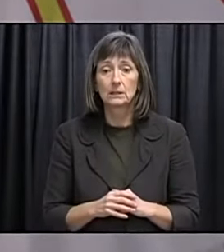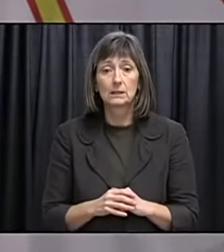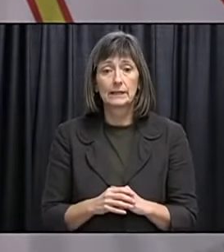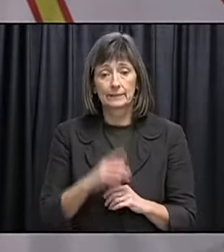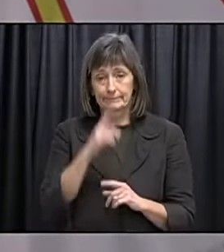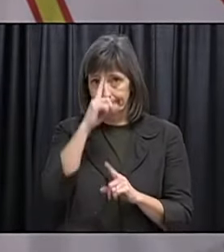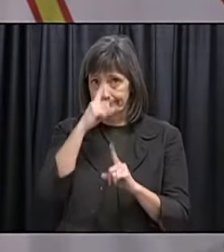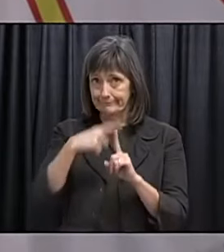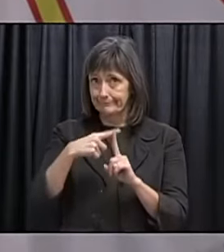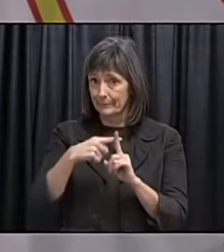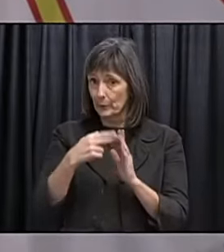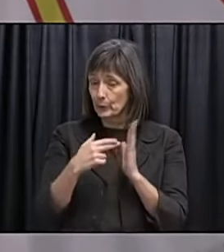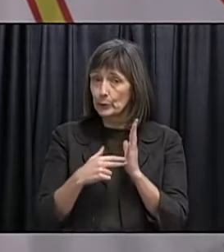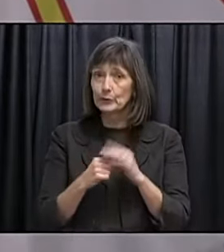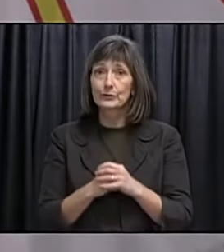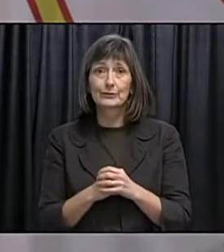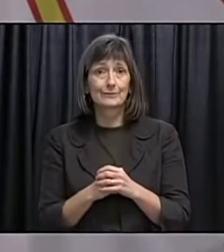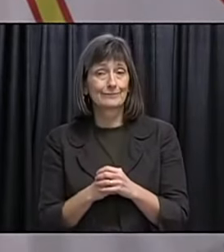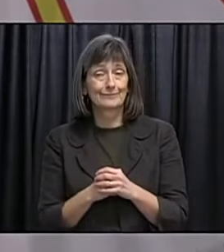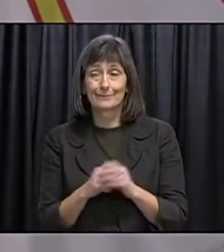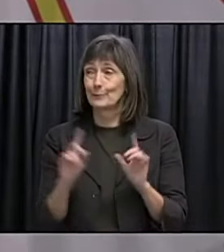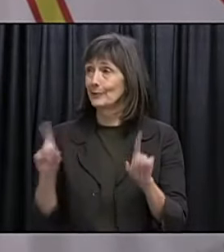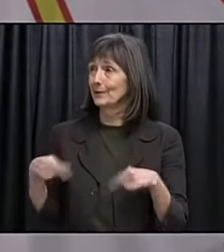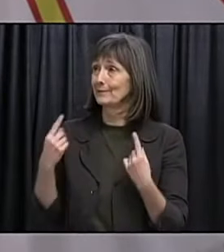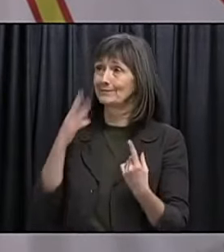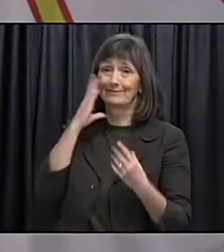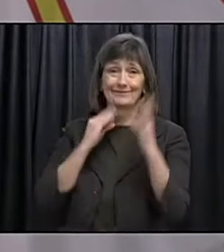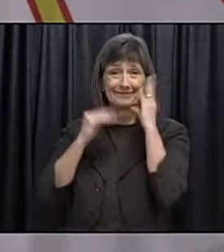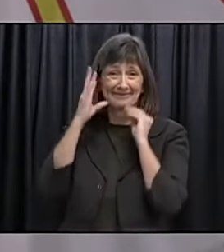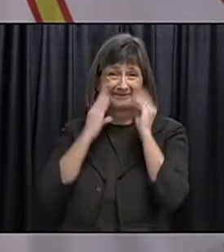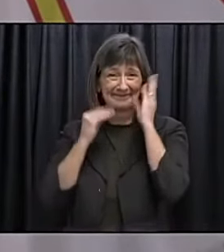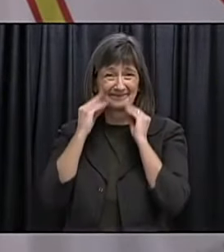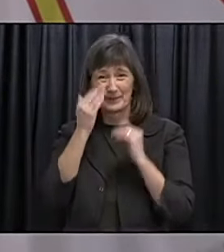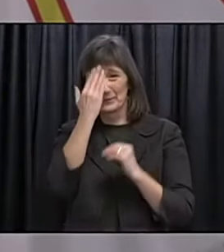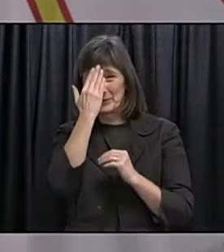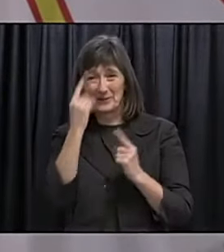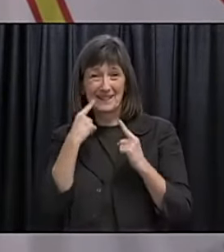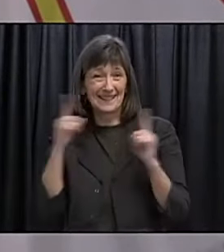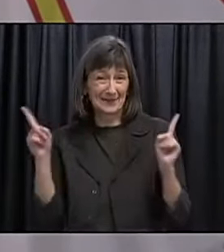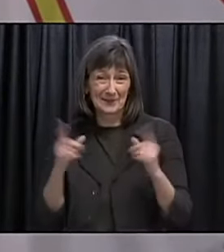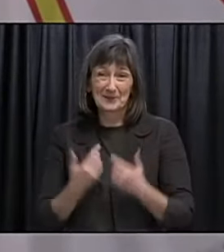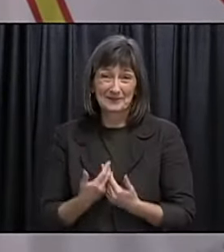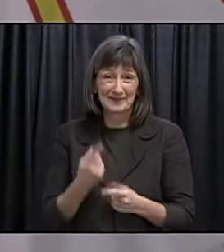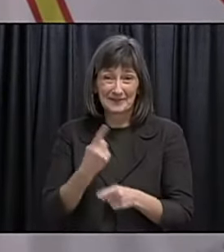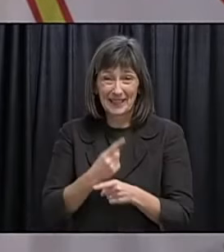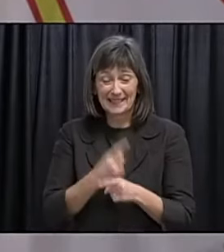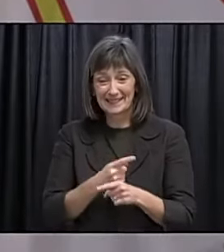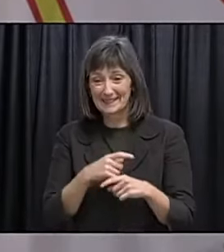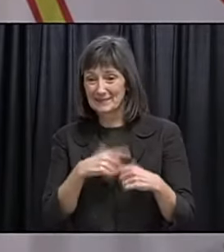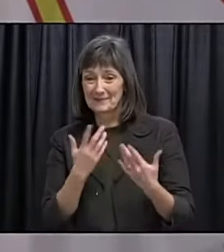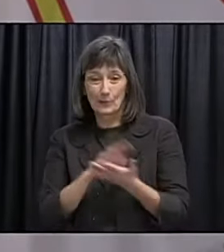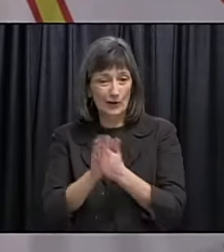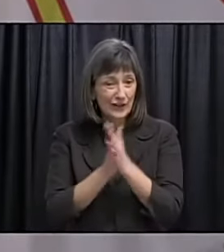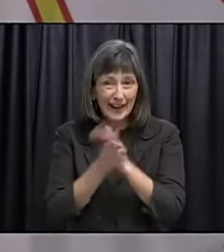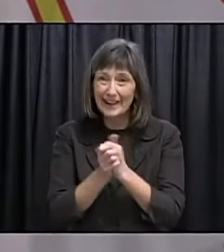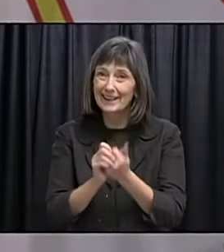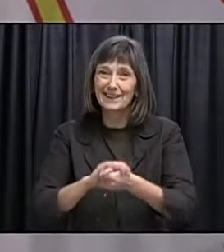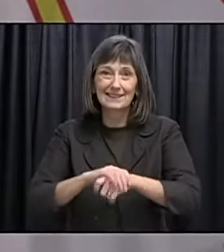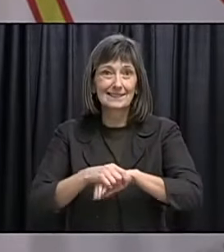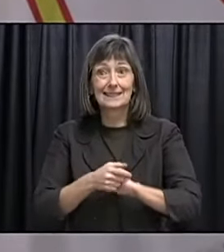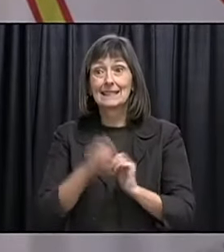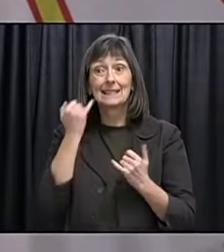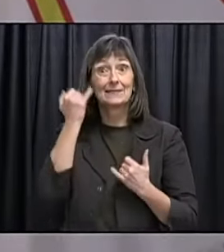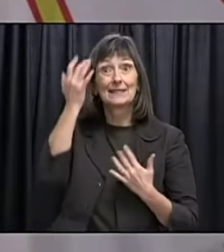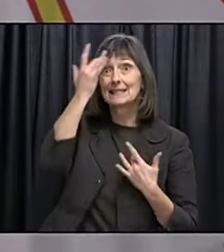hold fast to those um tried and true measures that we've talked about physical distancing make sure you're wearing your mask washing your hands well